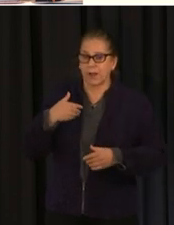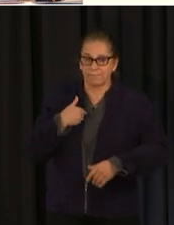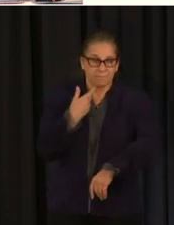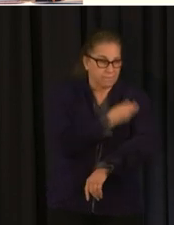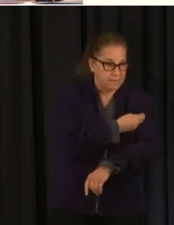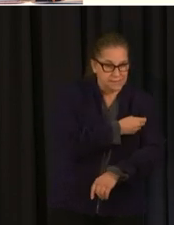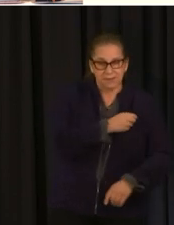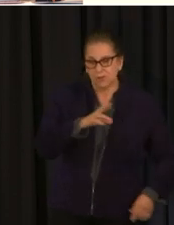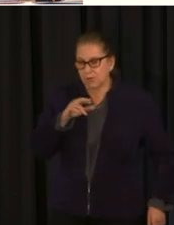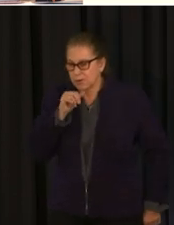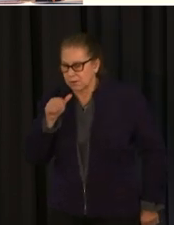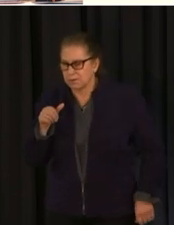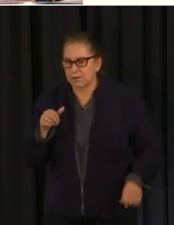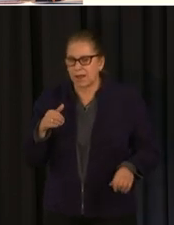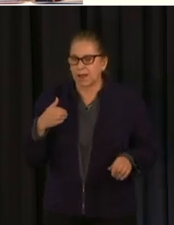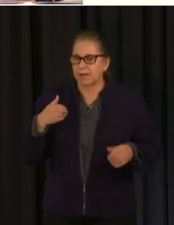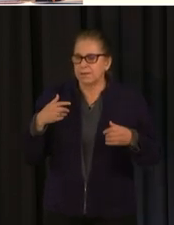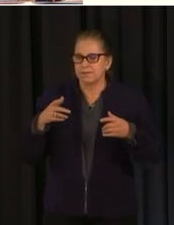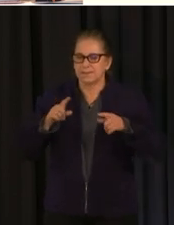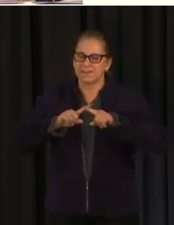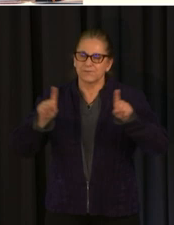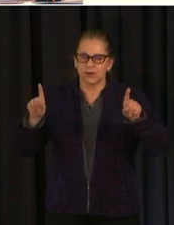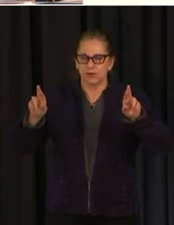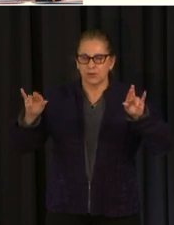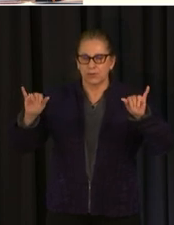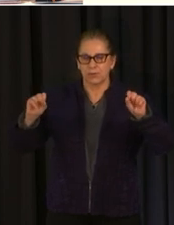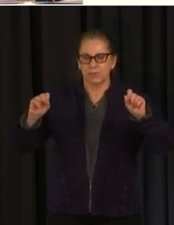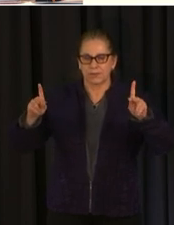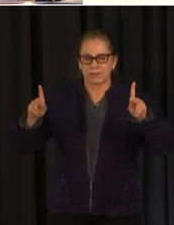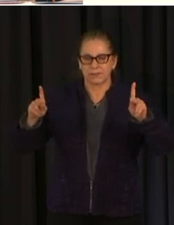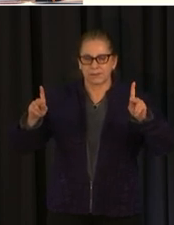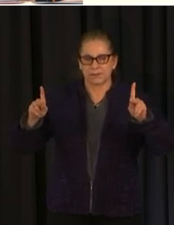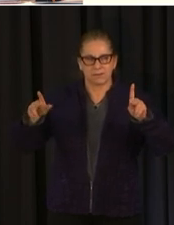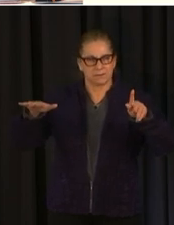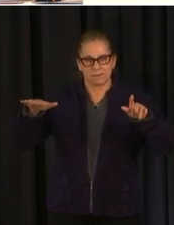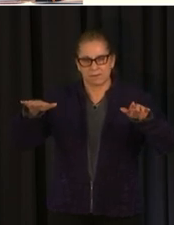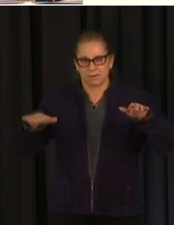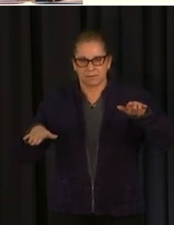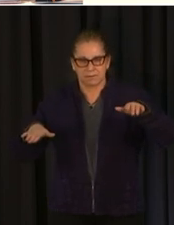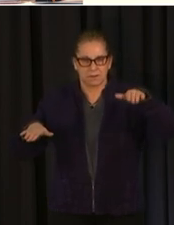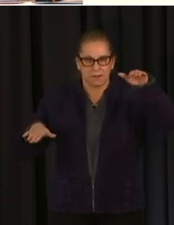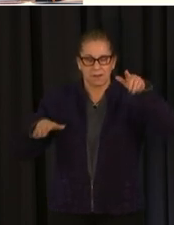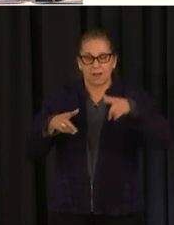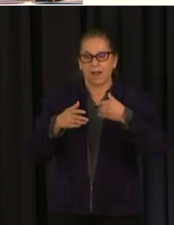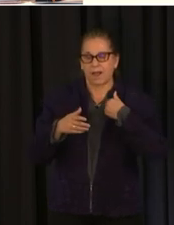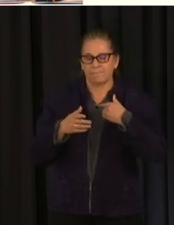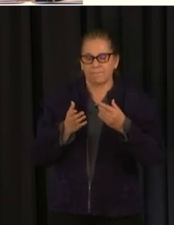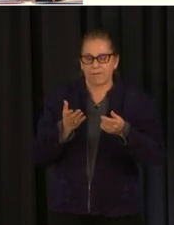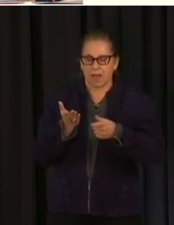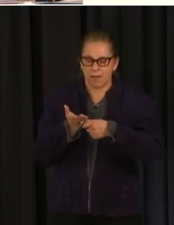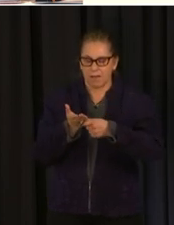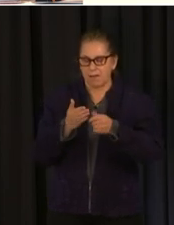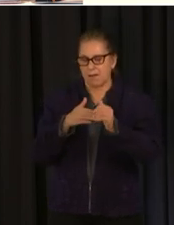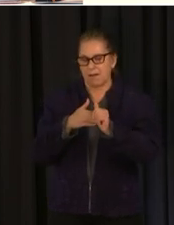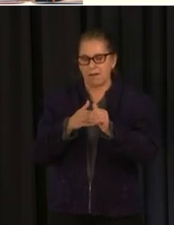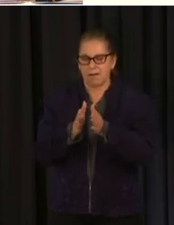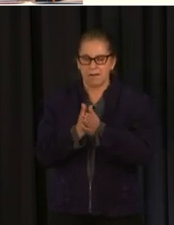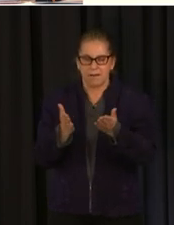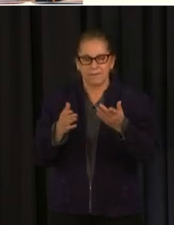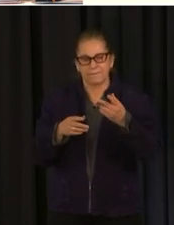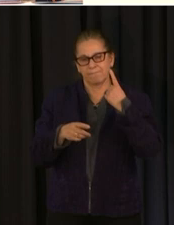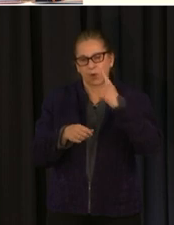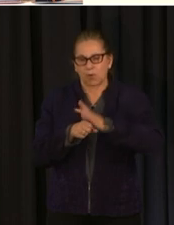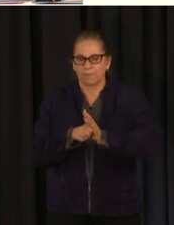is feasible for us to create an operational covet operations guidance document that highlights what is necessary by our